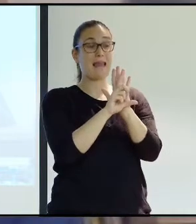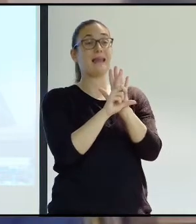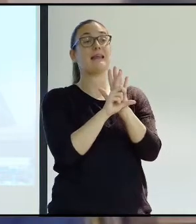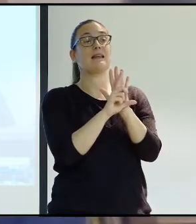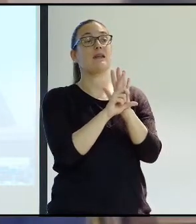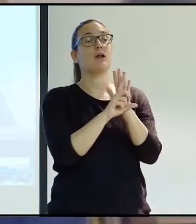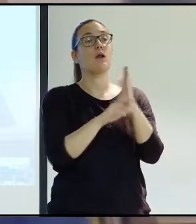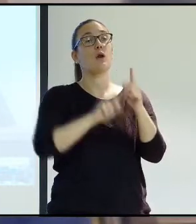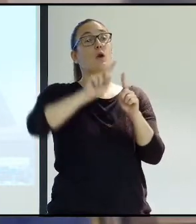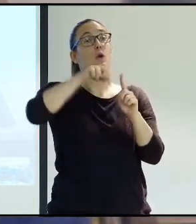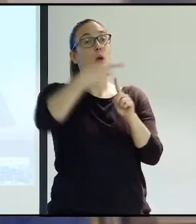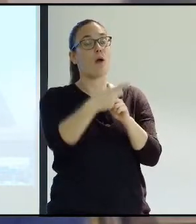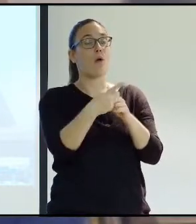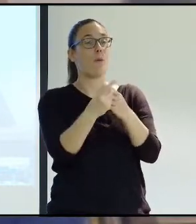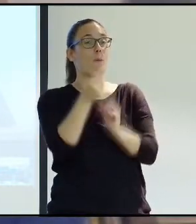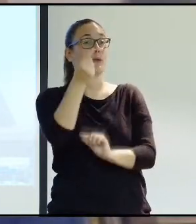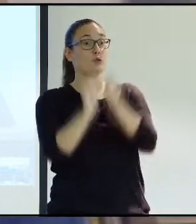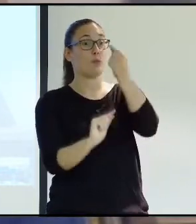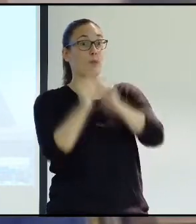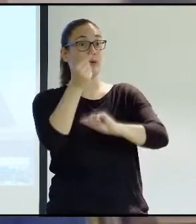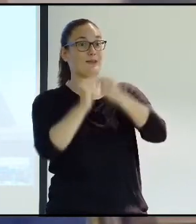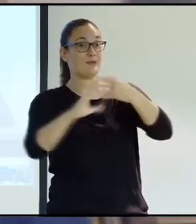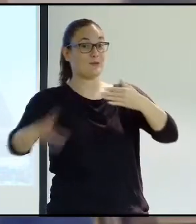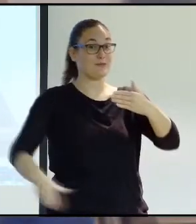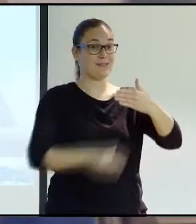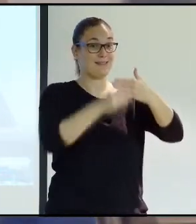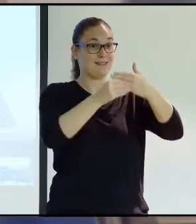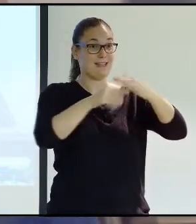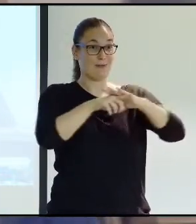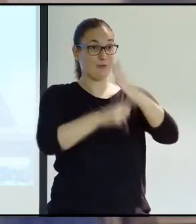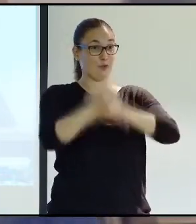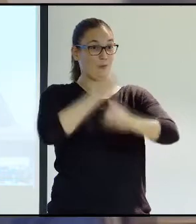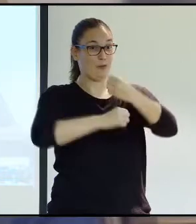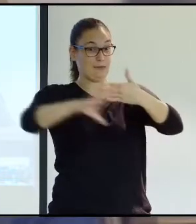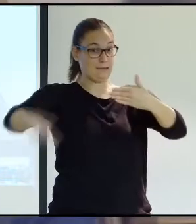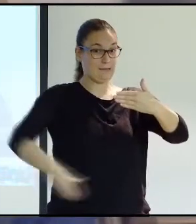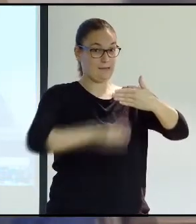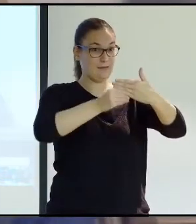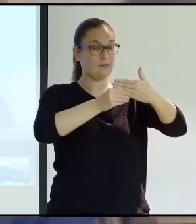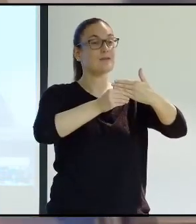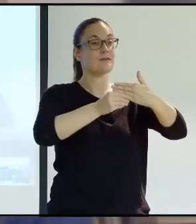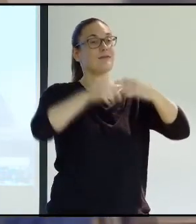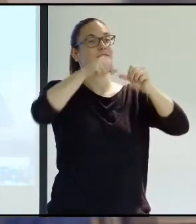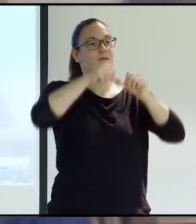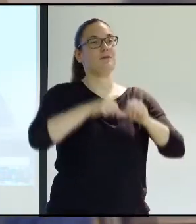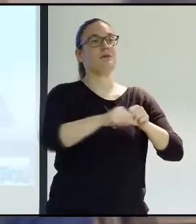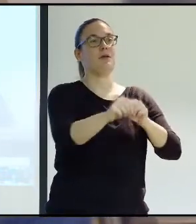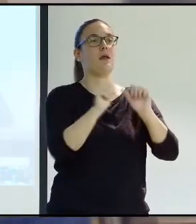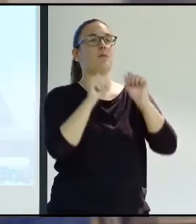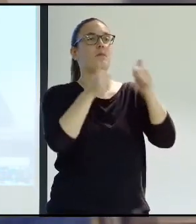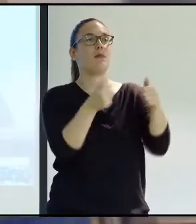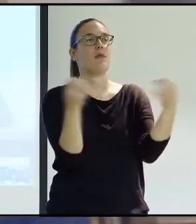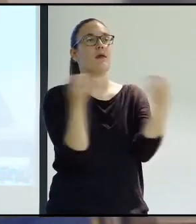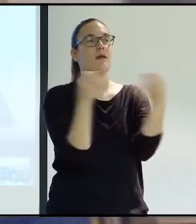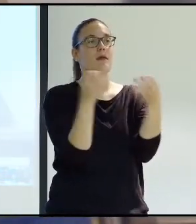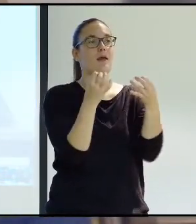once the law had actually been put into force, and we were trying to garner the necessary economic resources to make